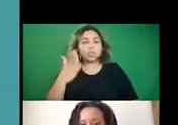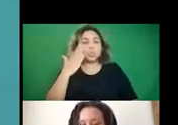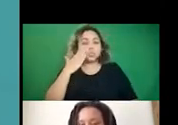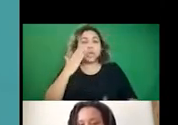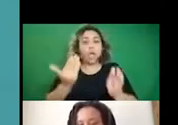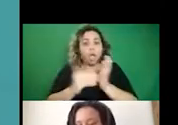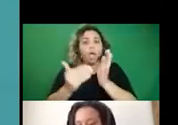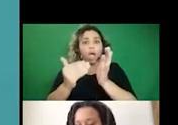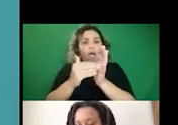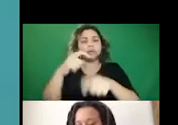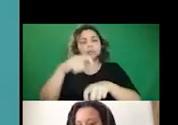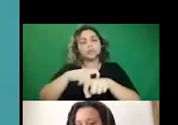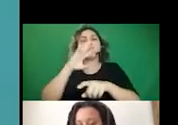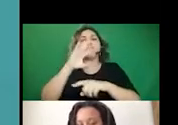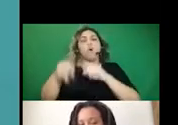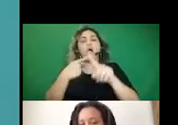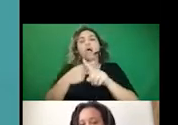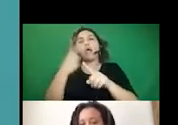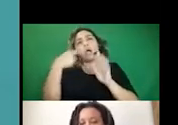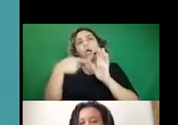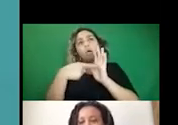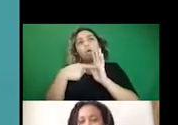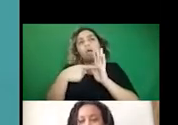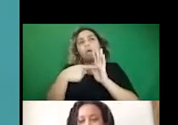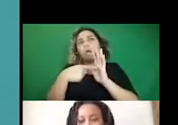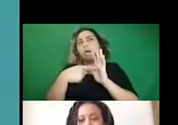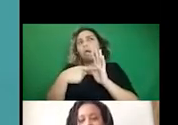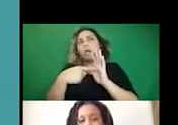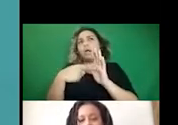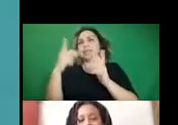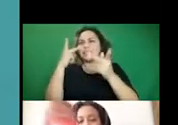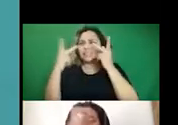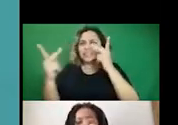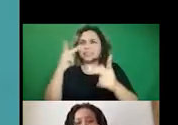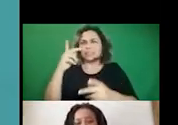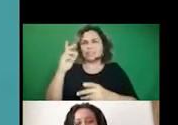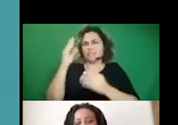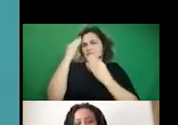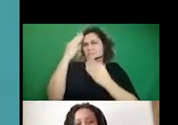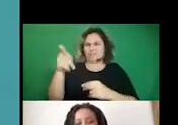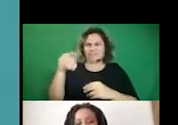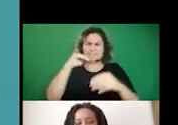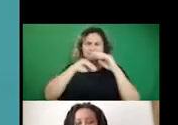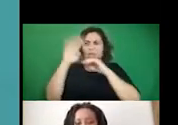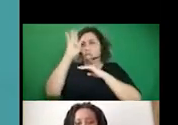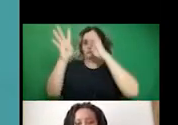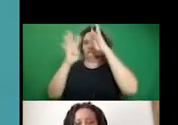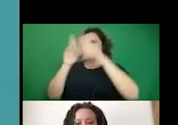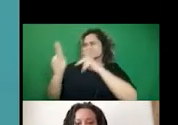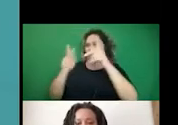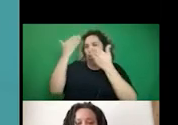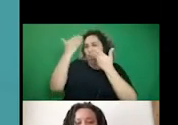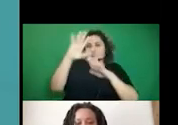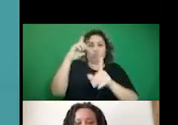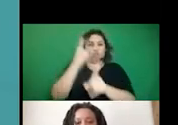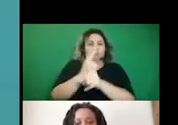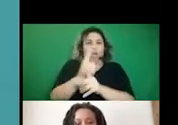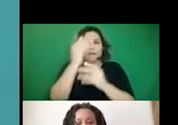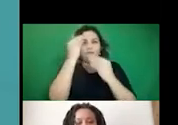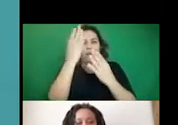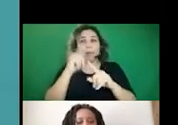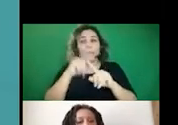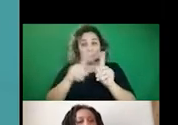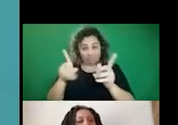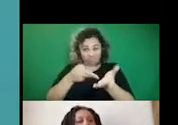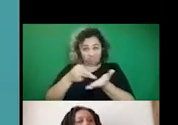oftentimes we talk about like, vaccine disinformation or misinformation as like, people just don't know the right information. But the